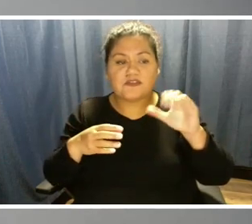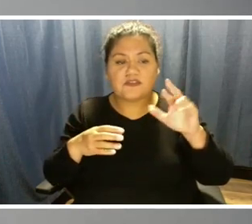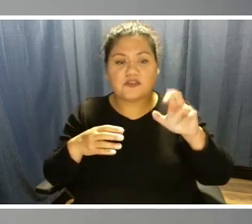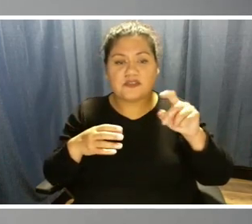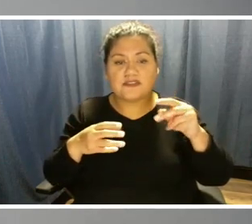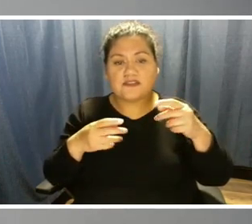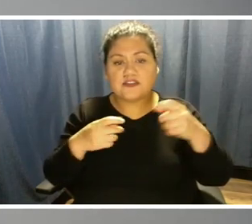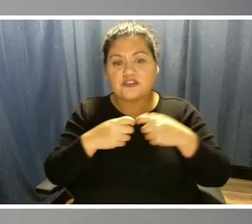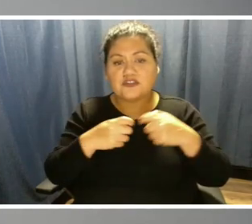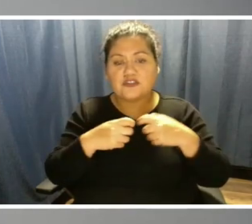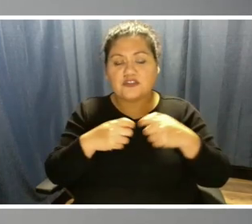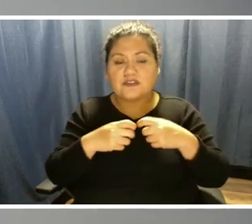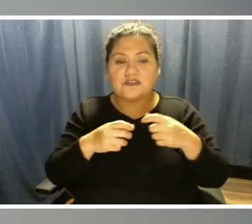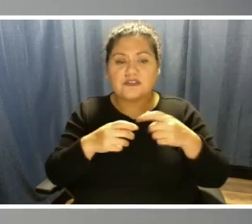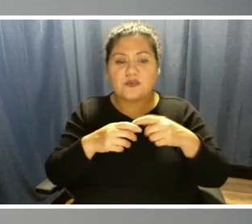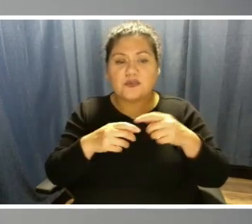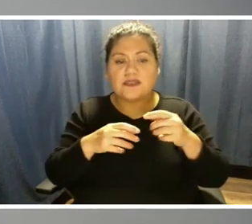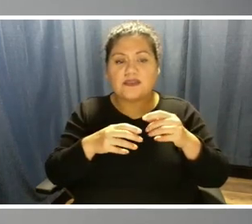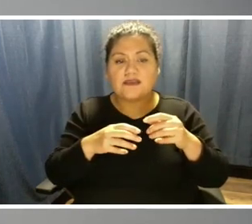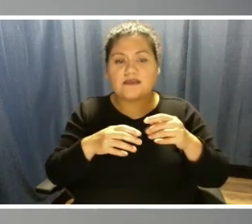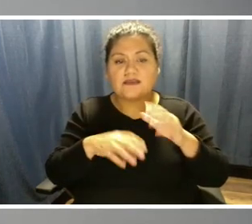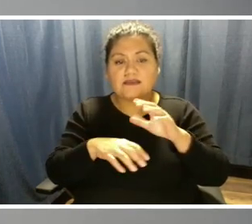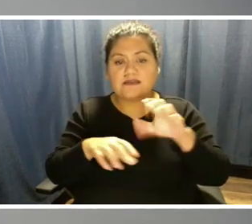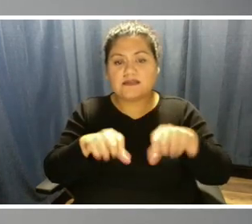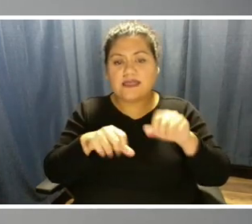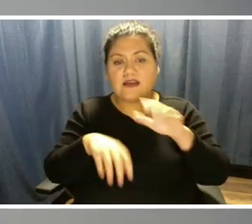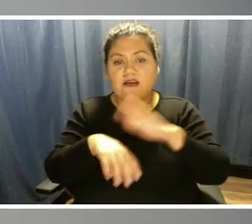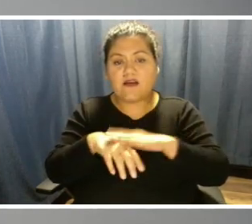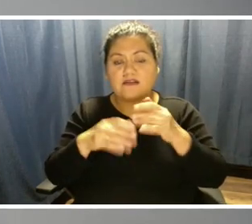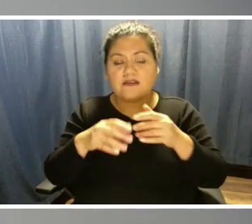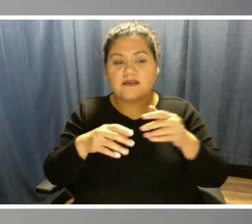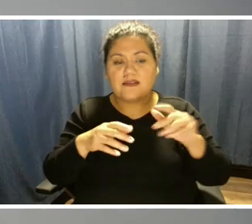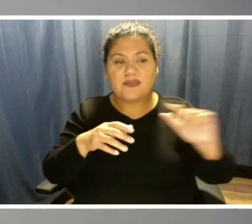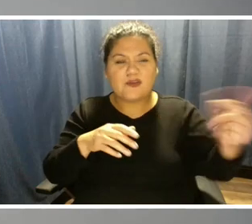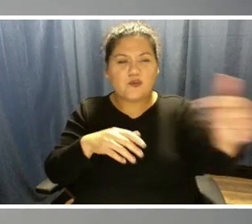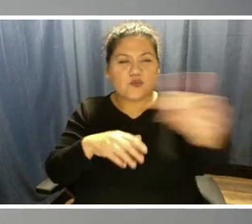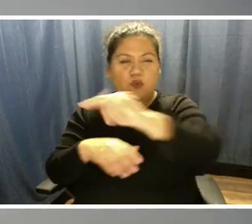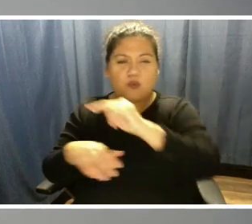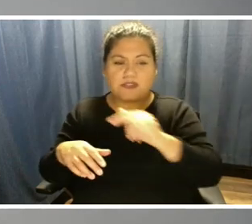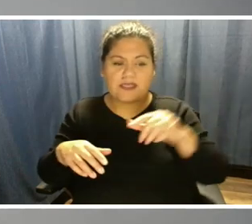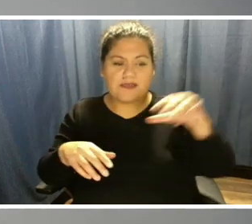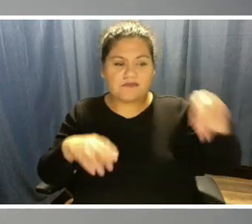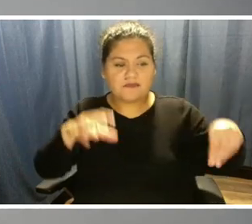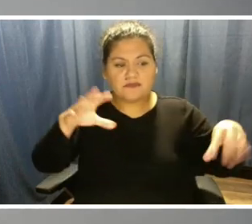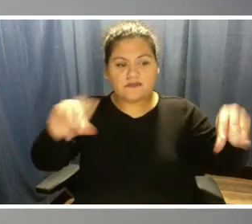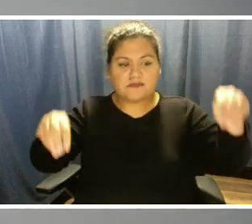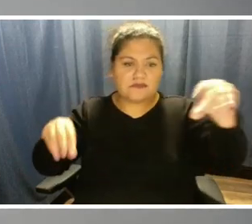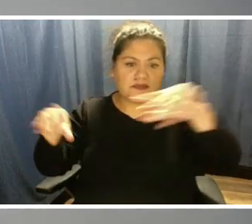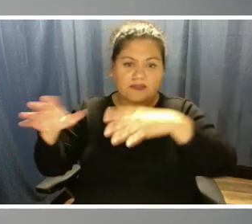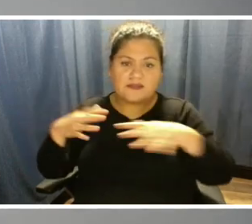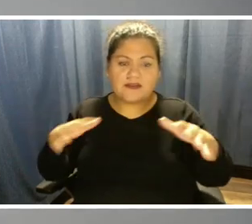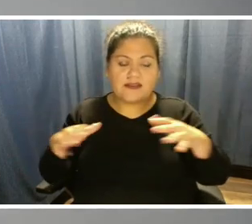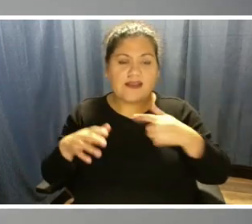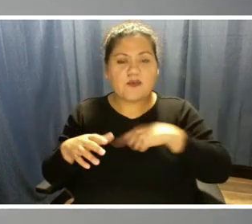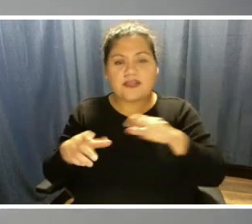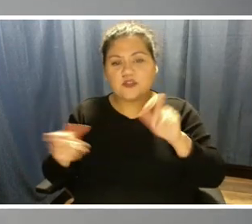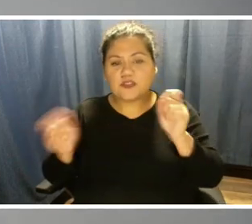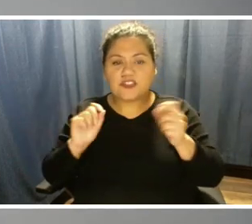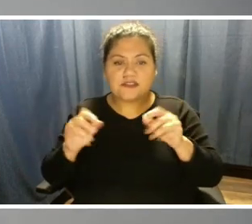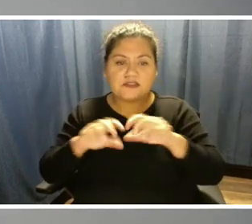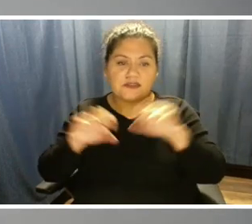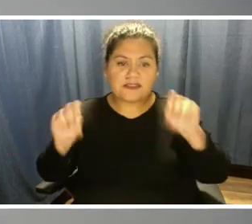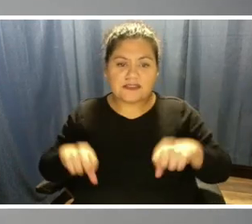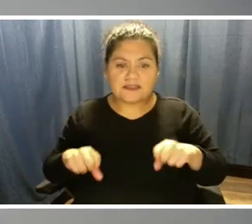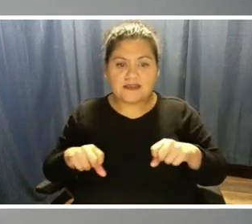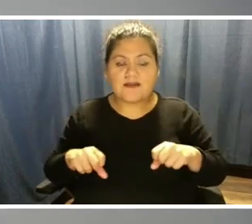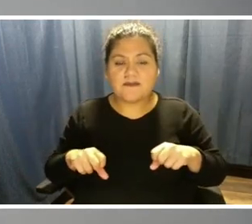offline, for lack of better words, so that we could rotate people more frequently. And so what we've done in that regard is adjust our system in a manner that